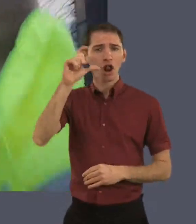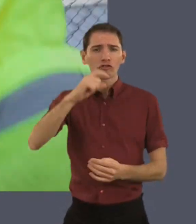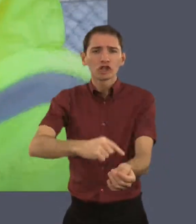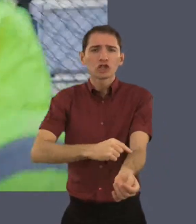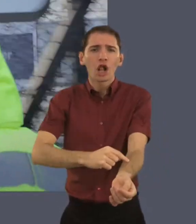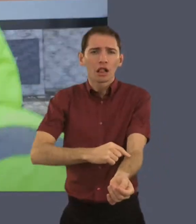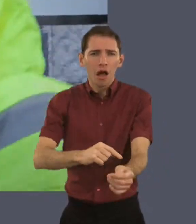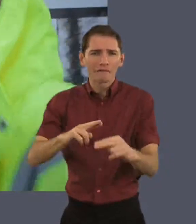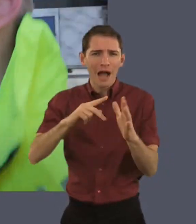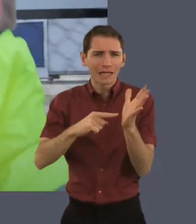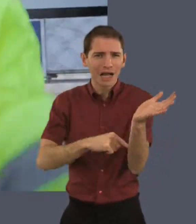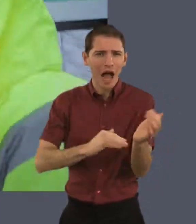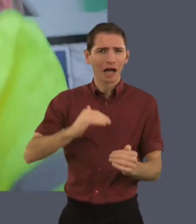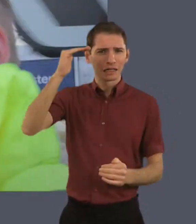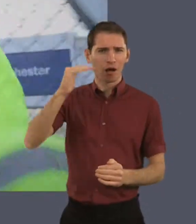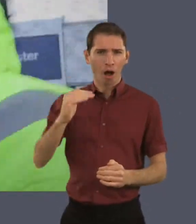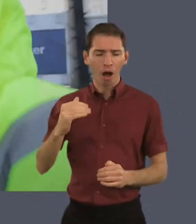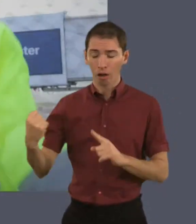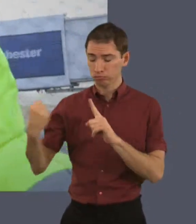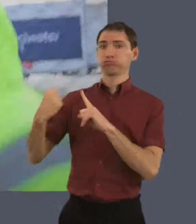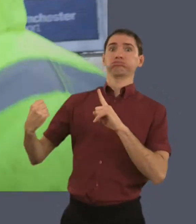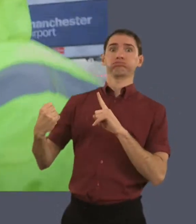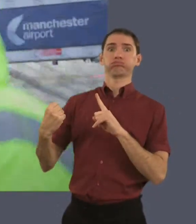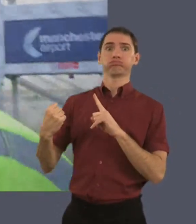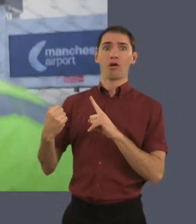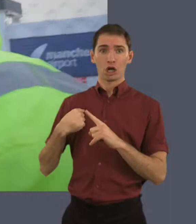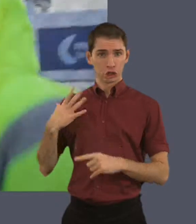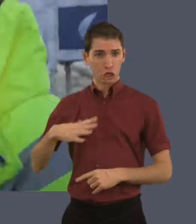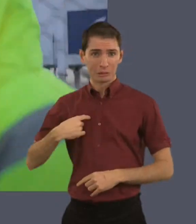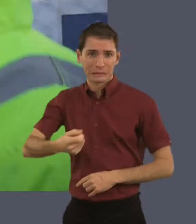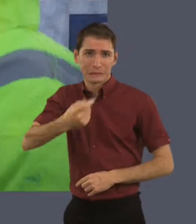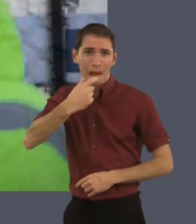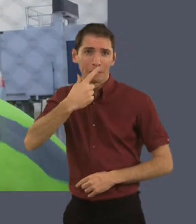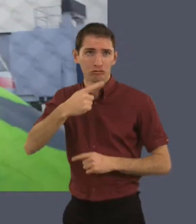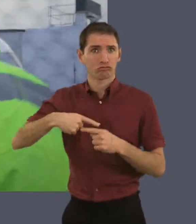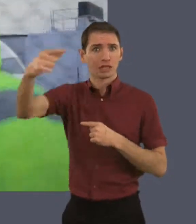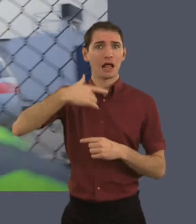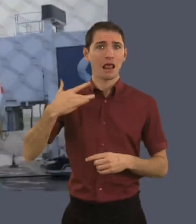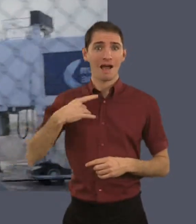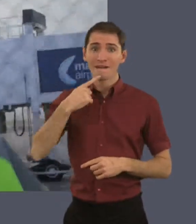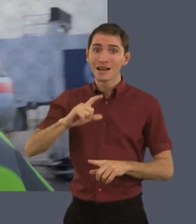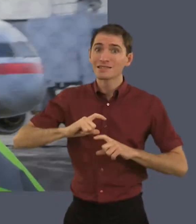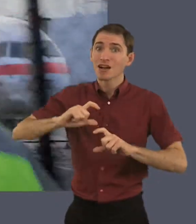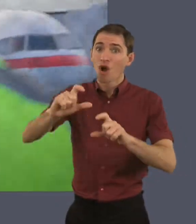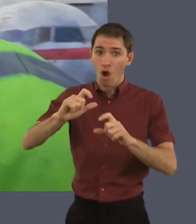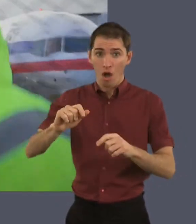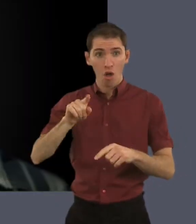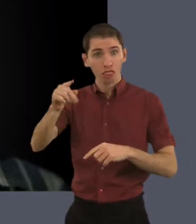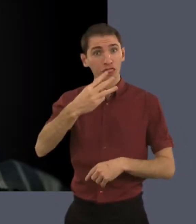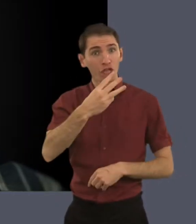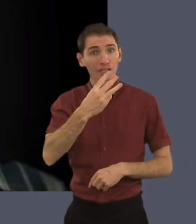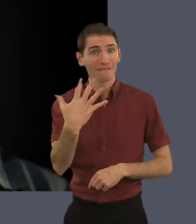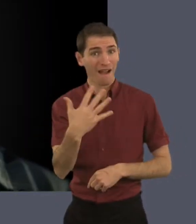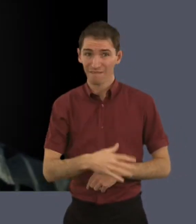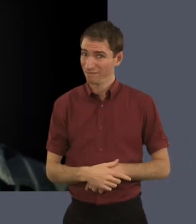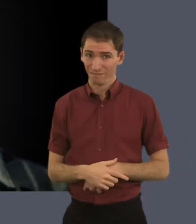train. And I didn't want to be, you know, on tablets for the rest of my life. And if I carried on the way I was going, I wouldn't even make it to 35.